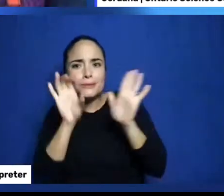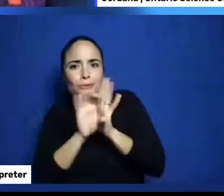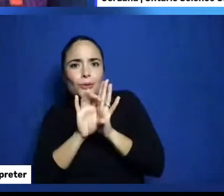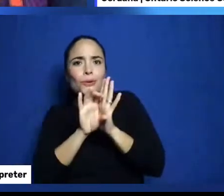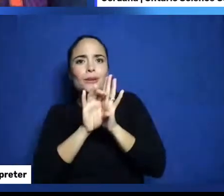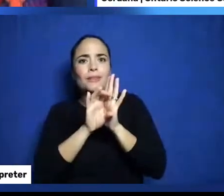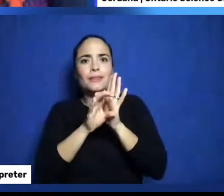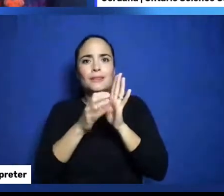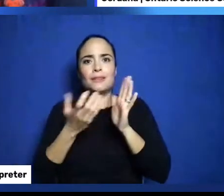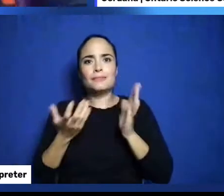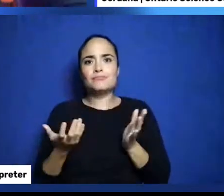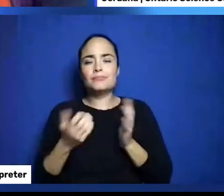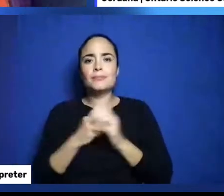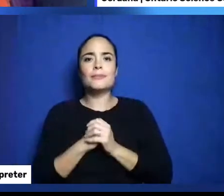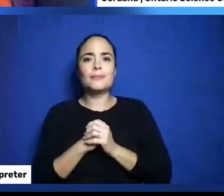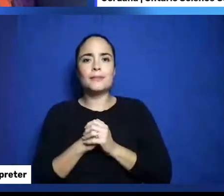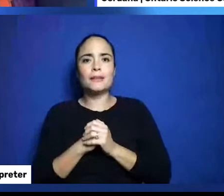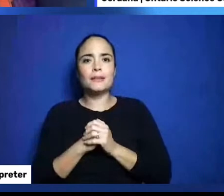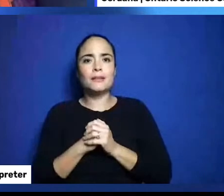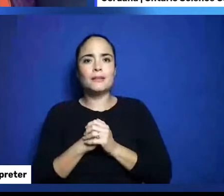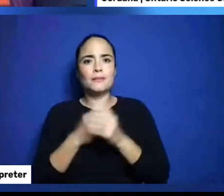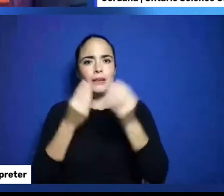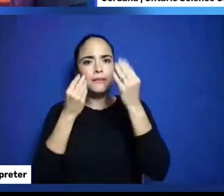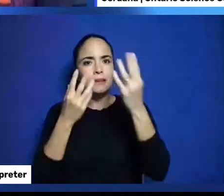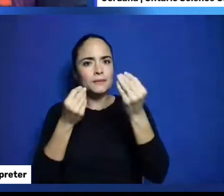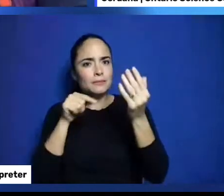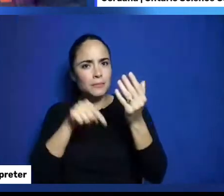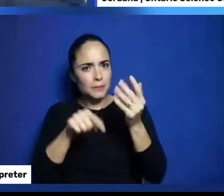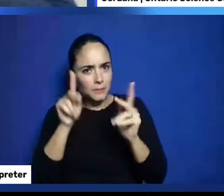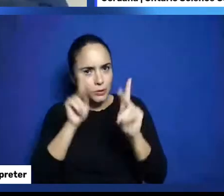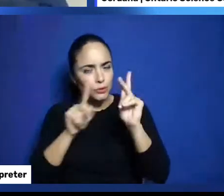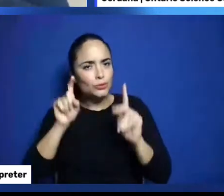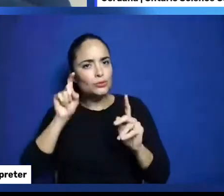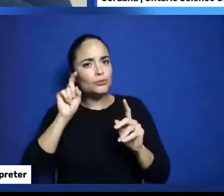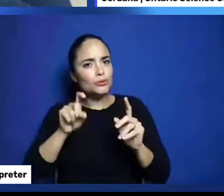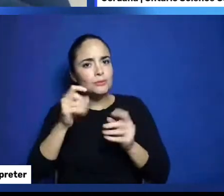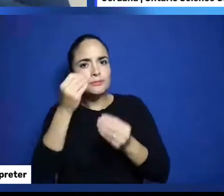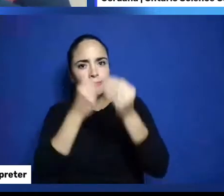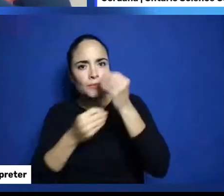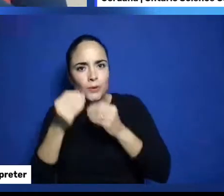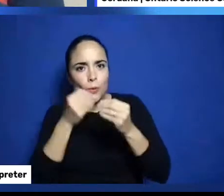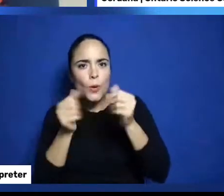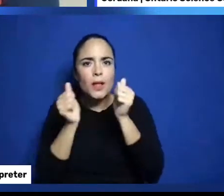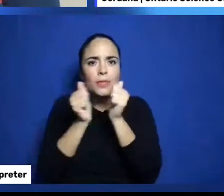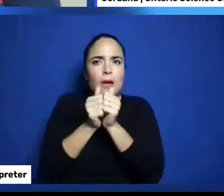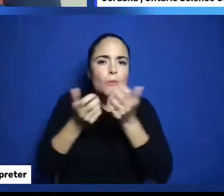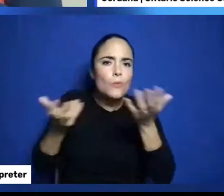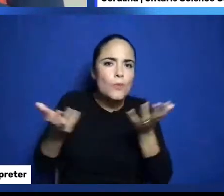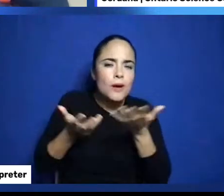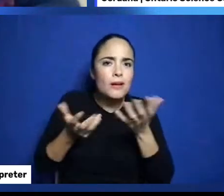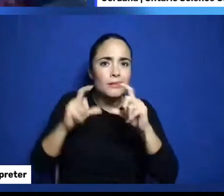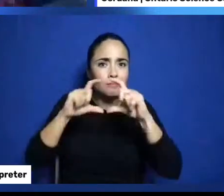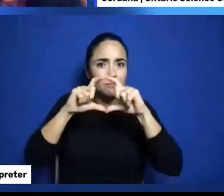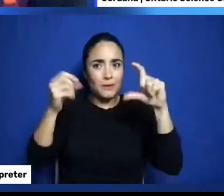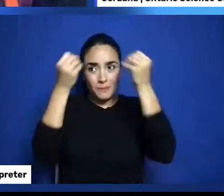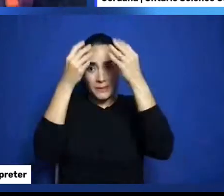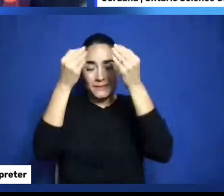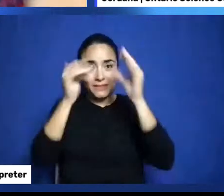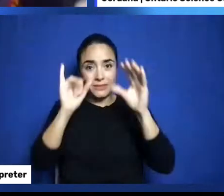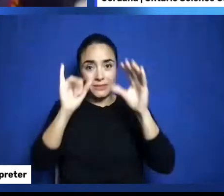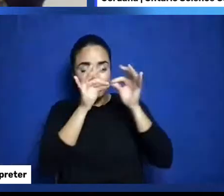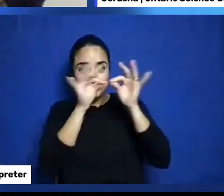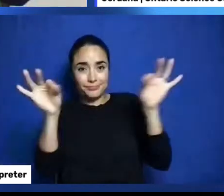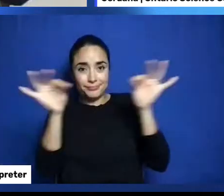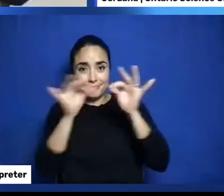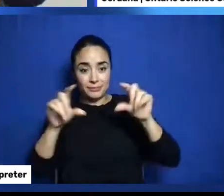suggest people should eat with their jam with. So math helps us make labels for jam jars. Math